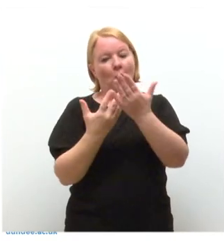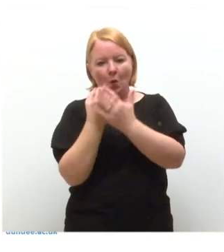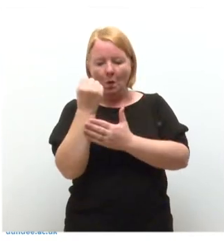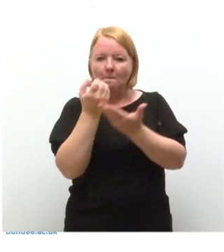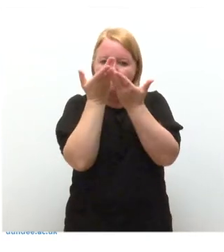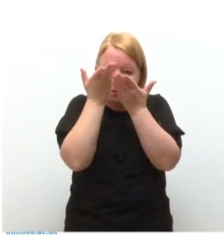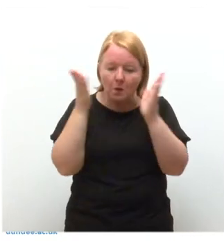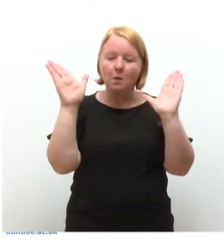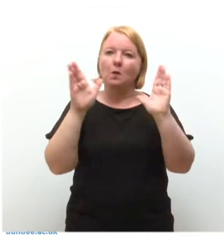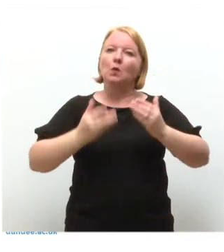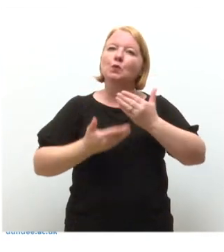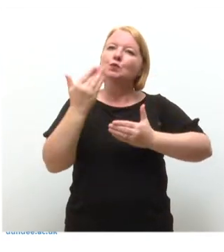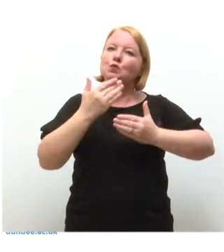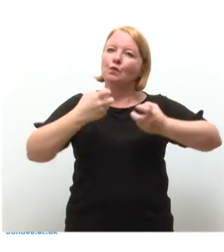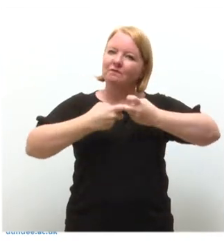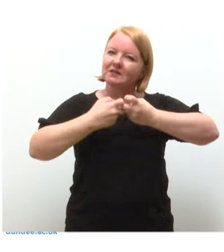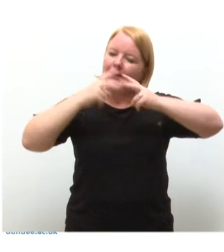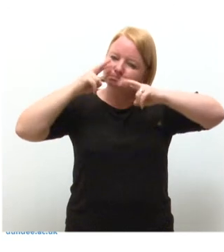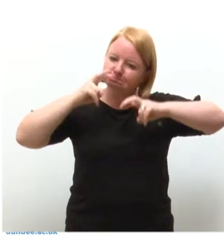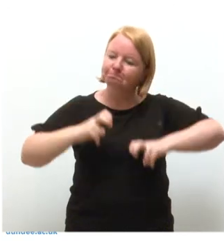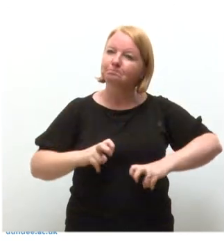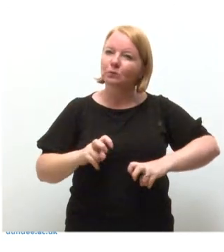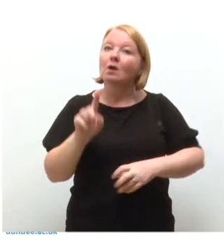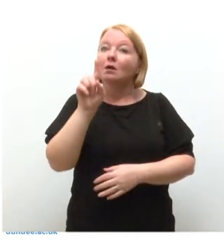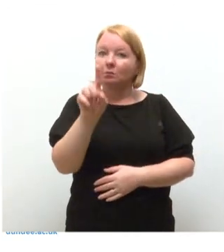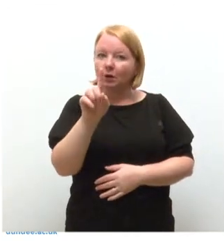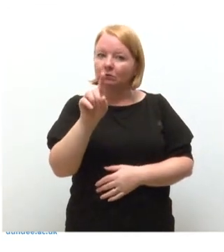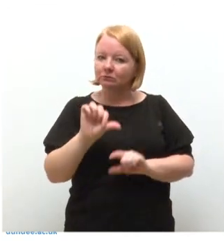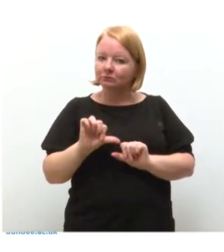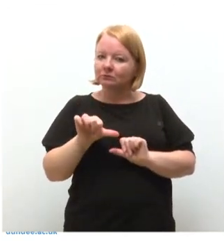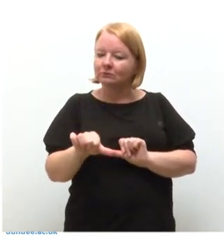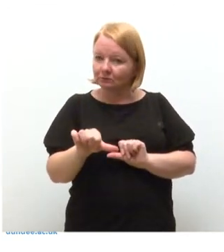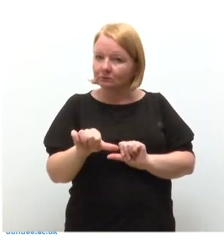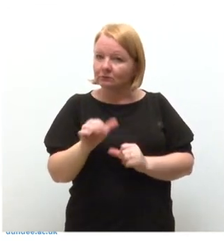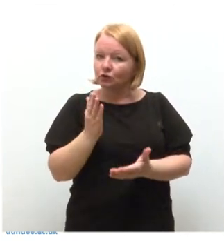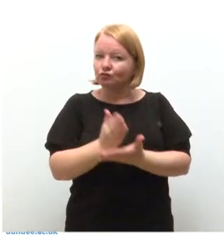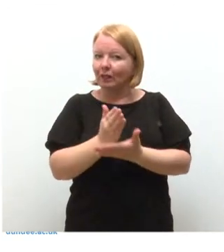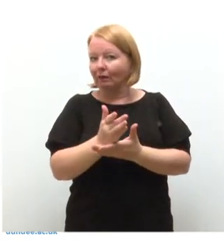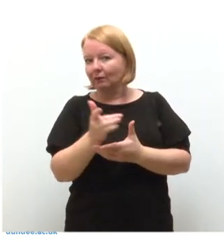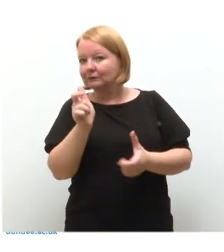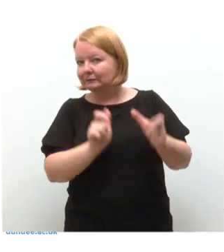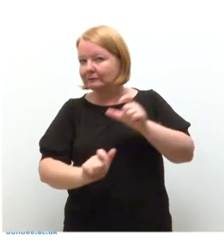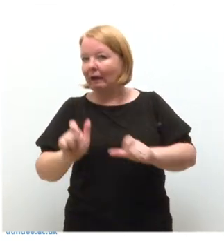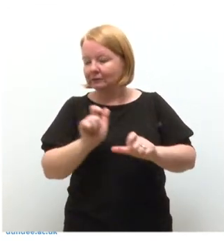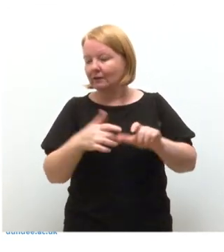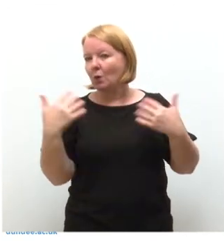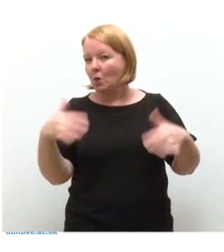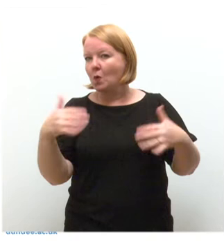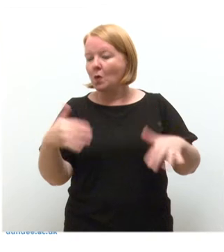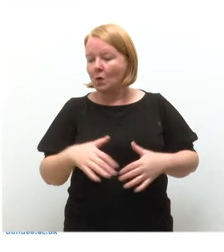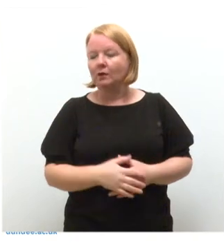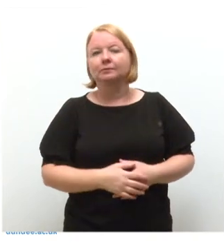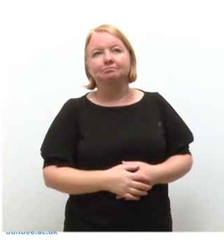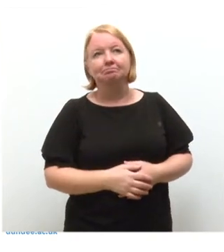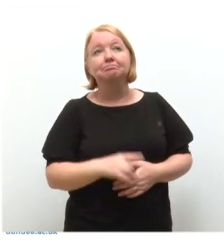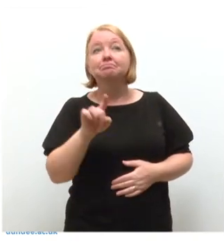of astrophysics. But what happened next has become a matter of scientific notoriety. Because